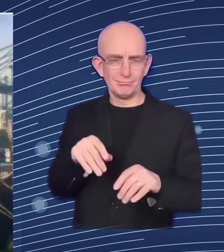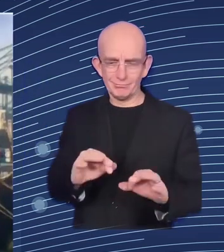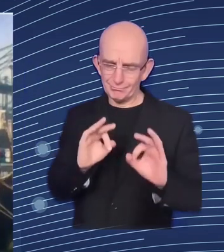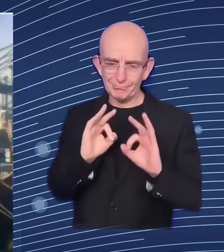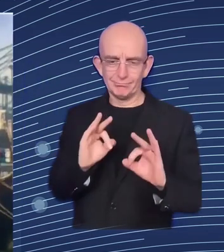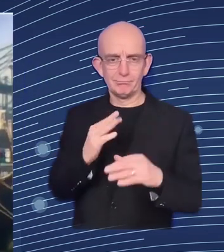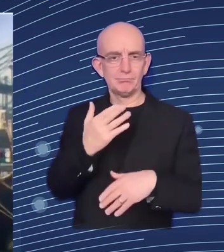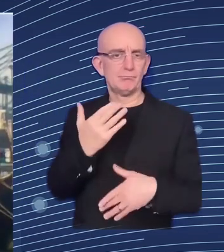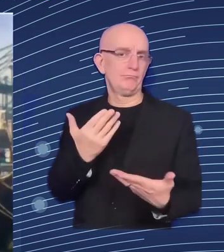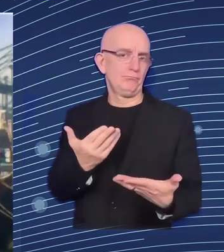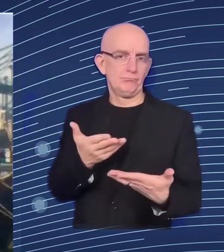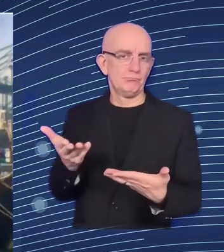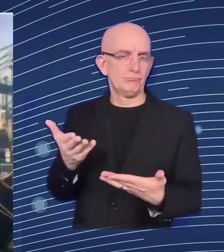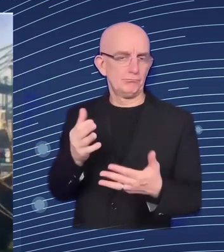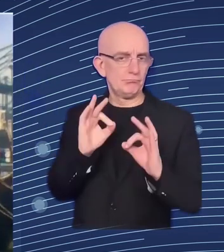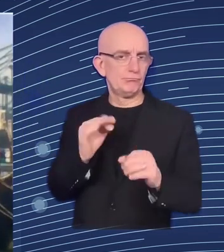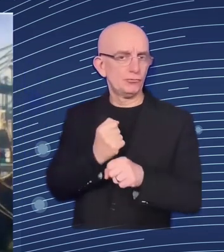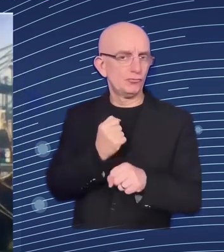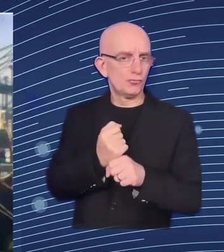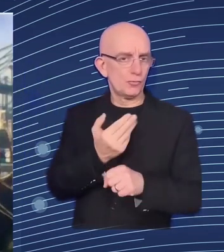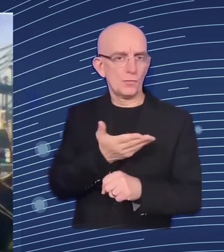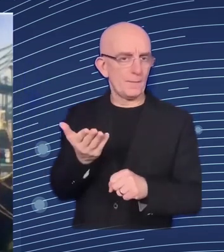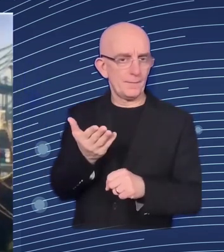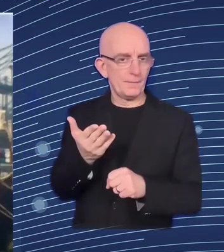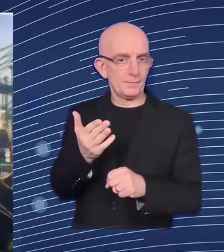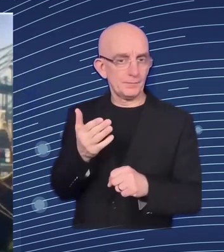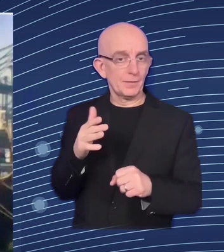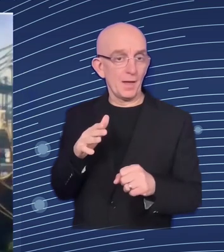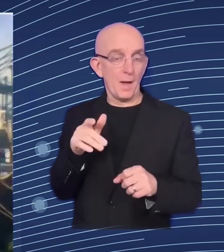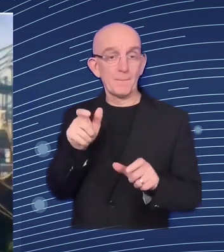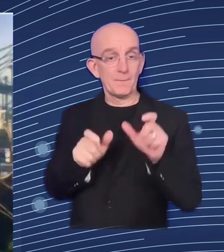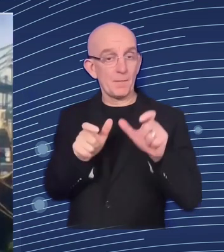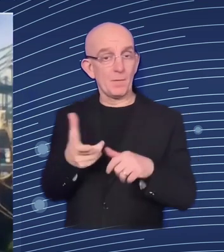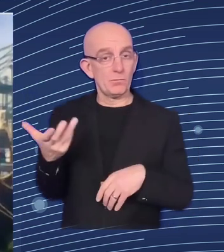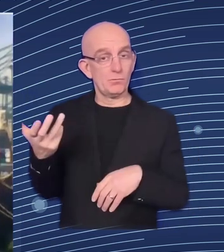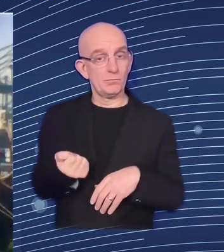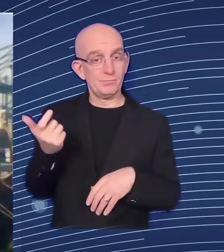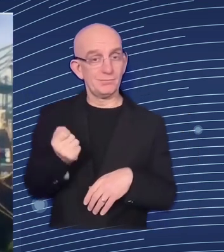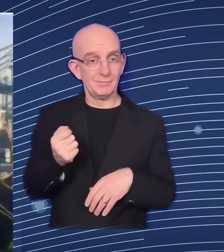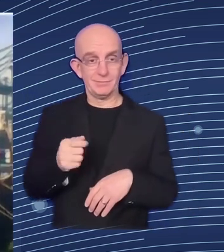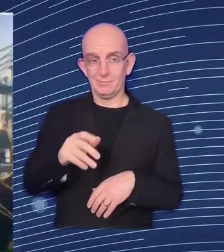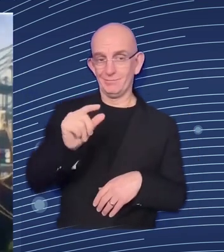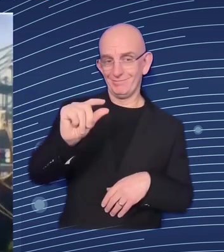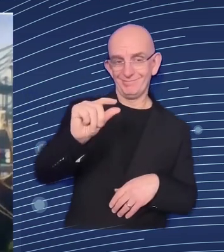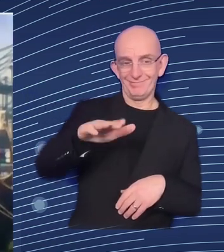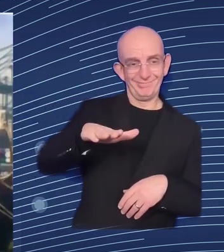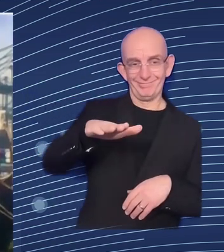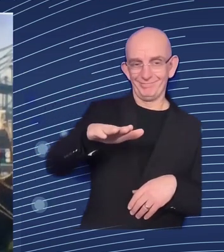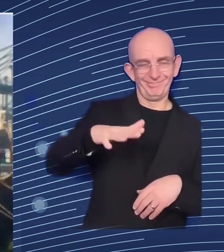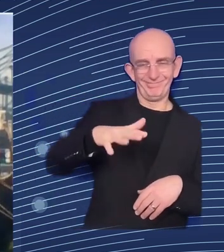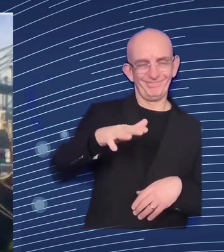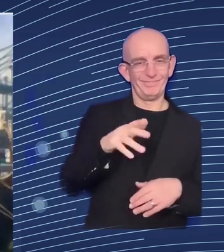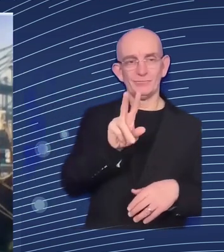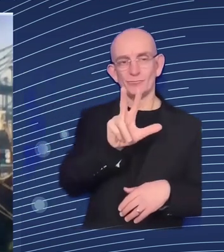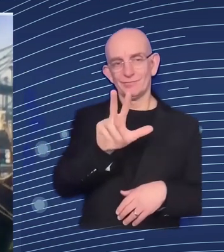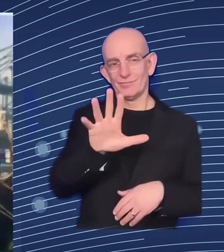dollars per month and um um in it sector on on the other state on the other side these jobs are